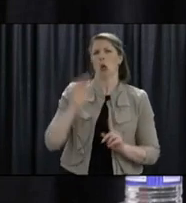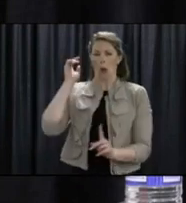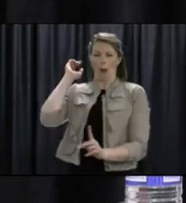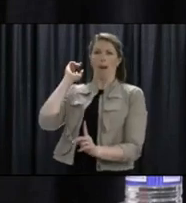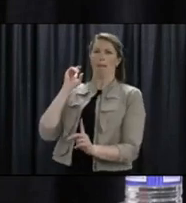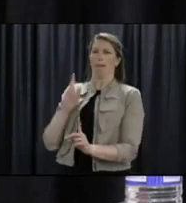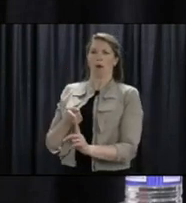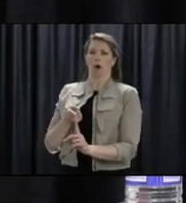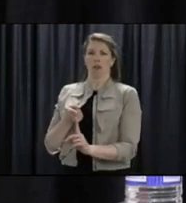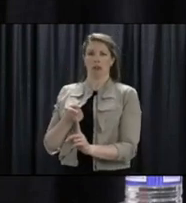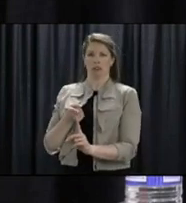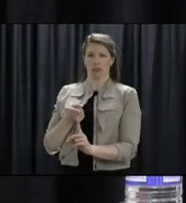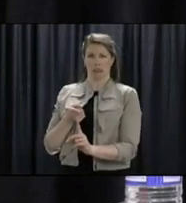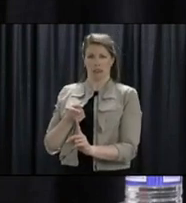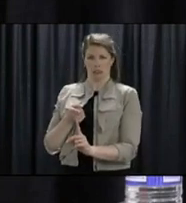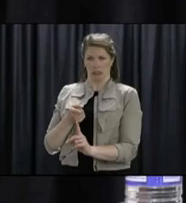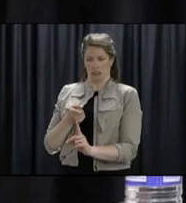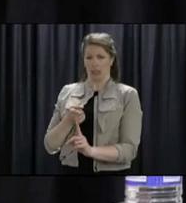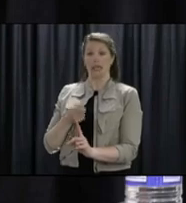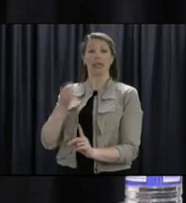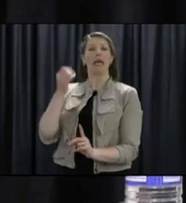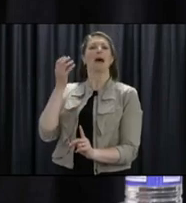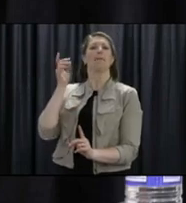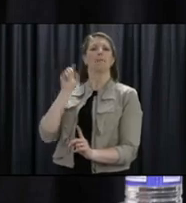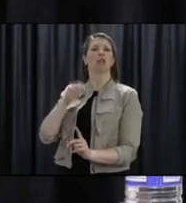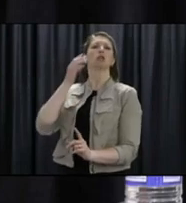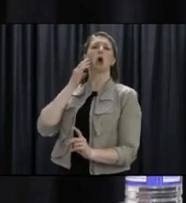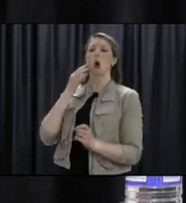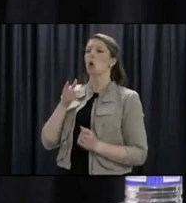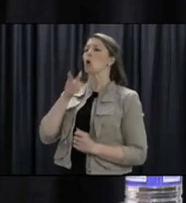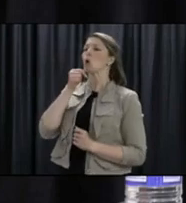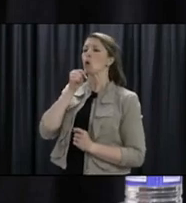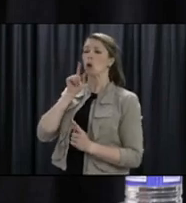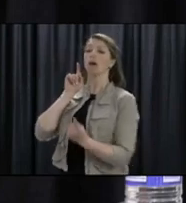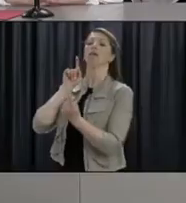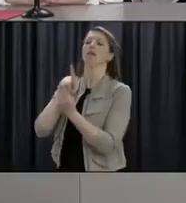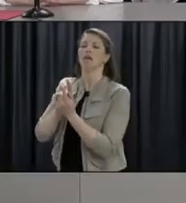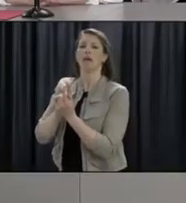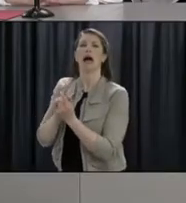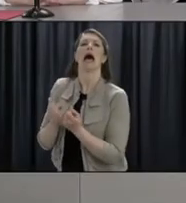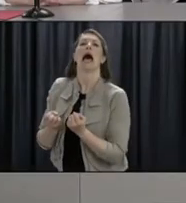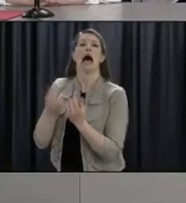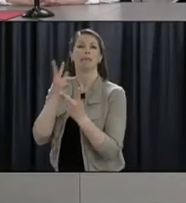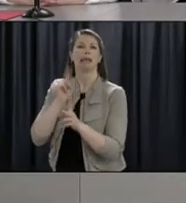numbers are important, outside of your double bubble, I should say.